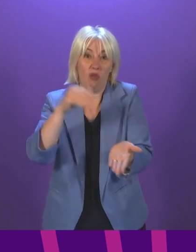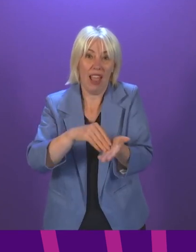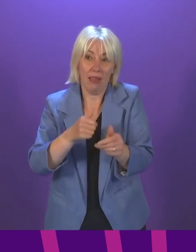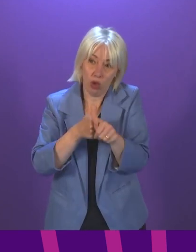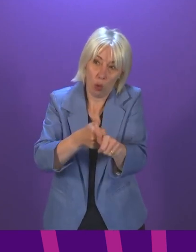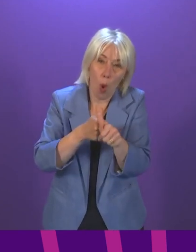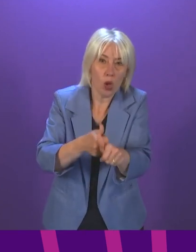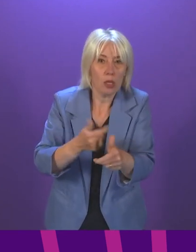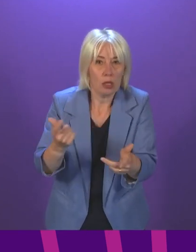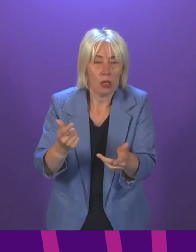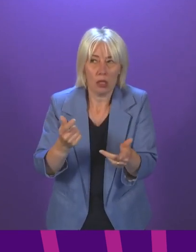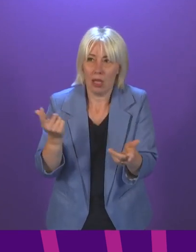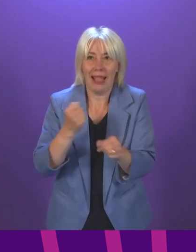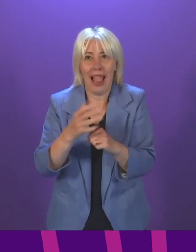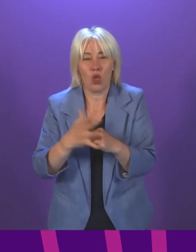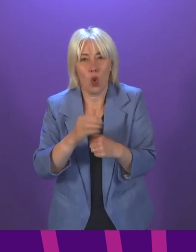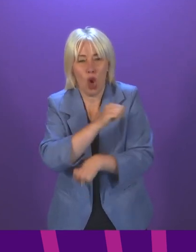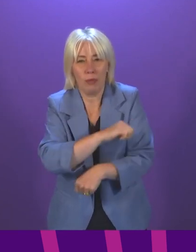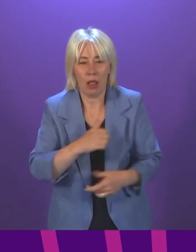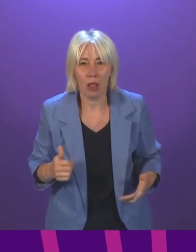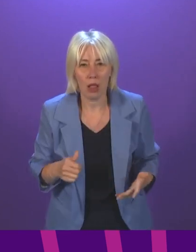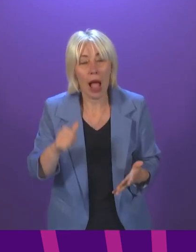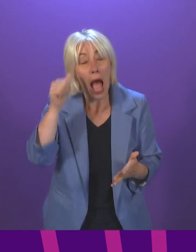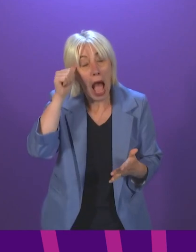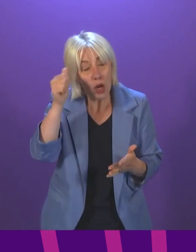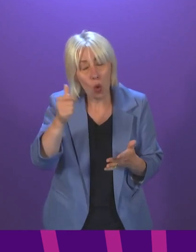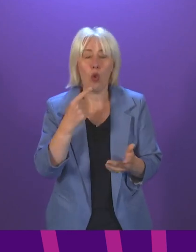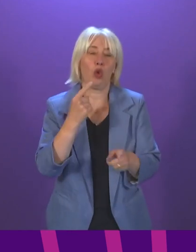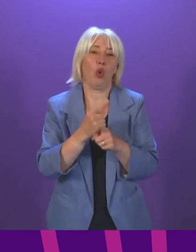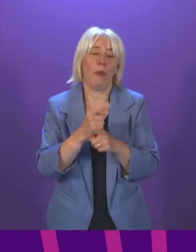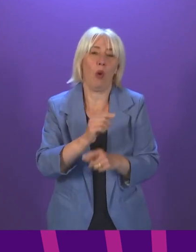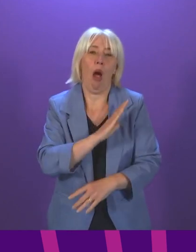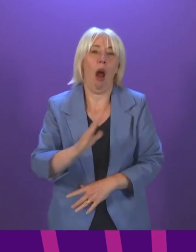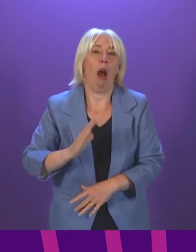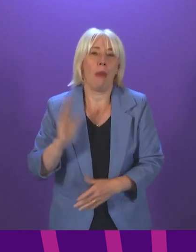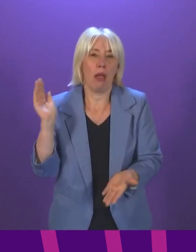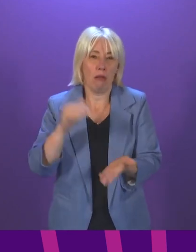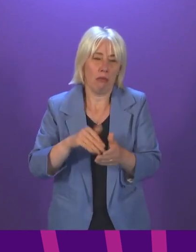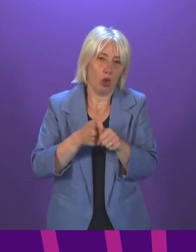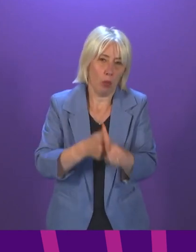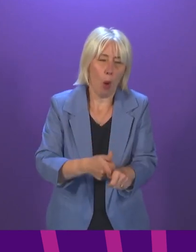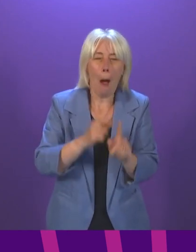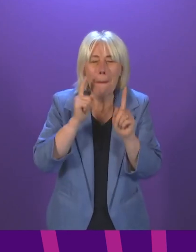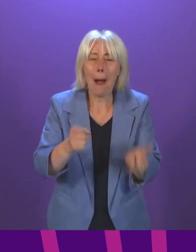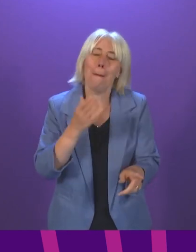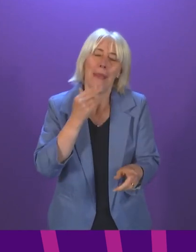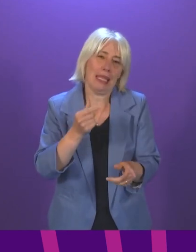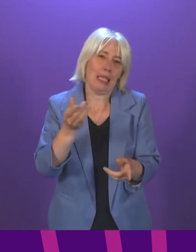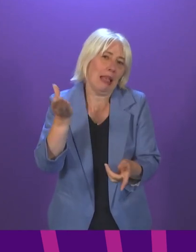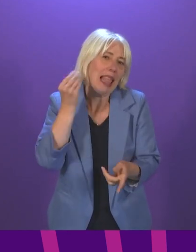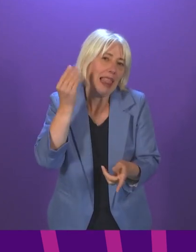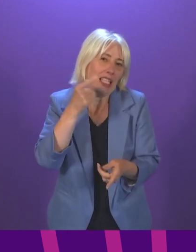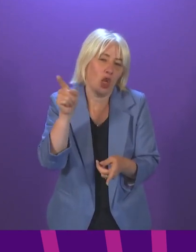note what the First Minister said about the role of the British Army. So will the First Minister listen to calls from ambulance staff